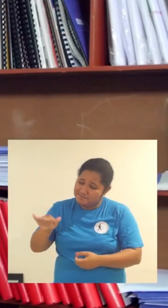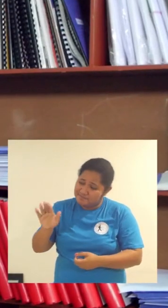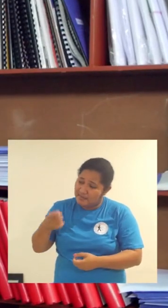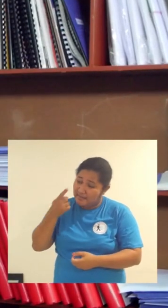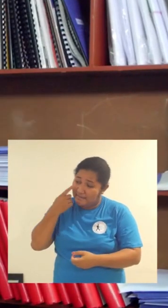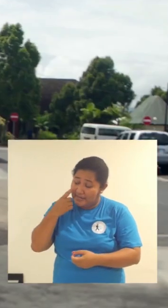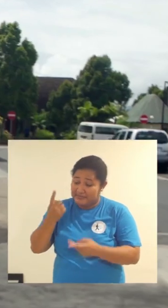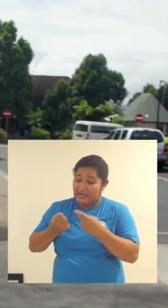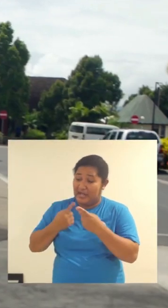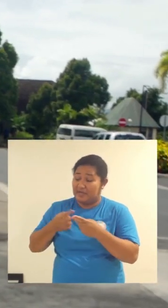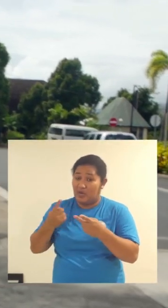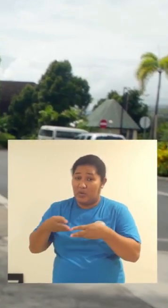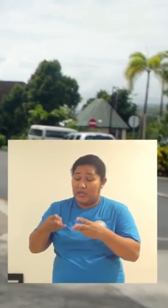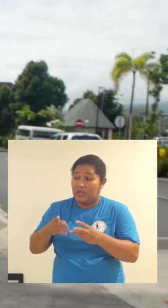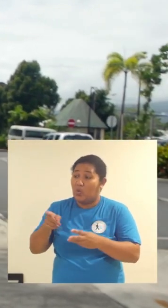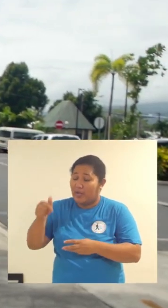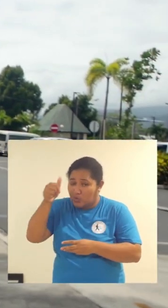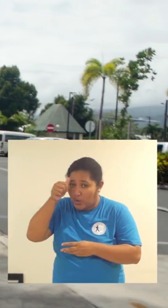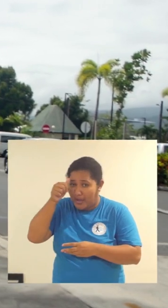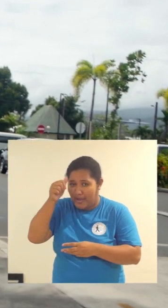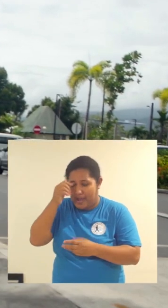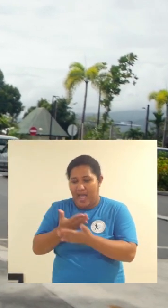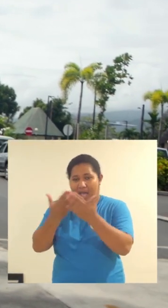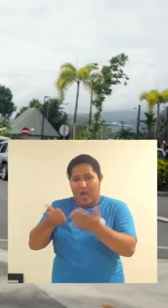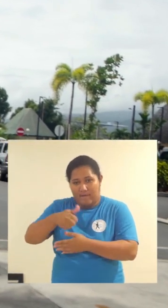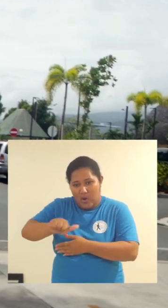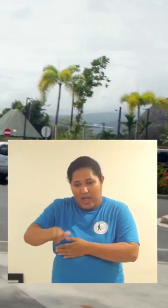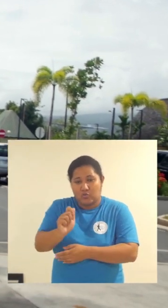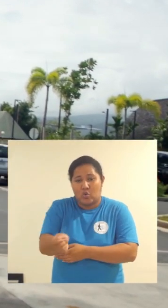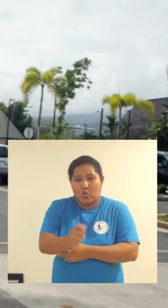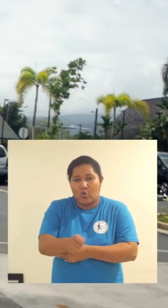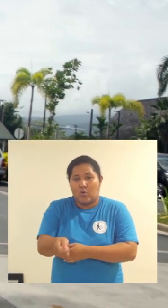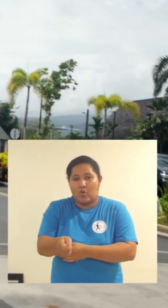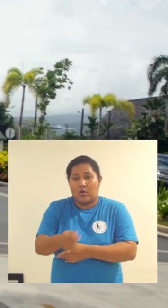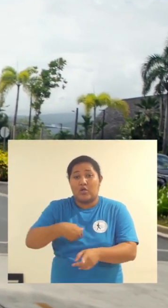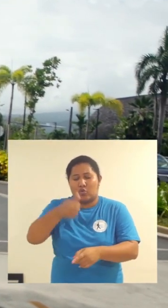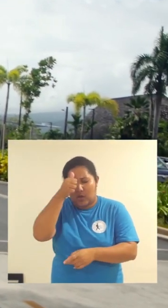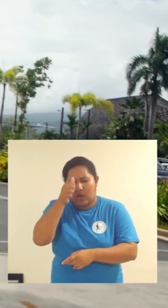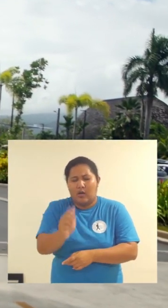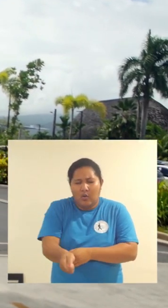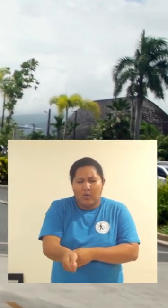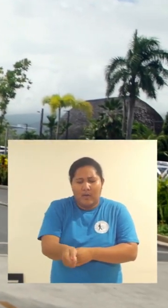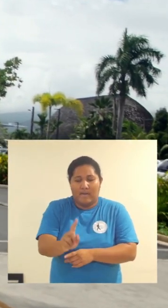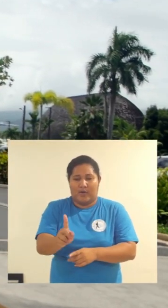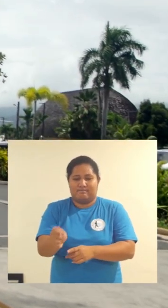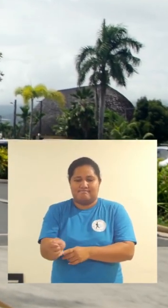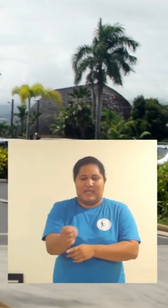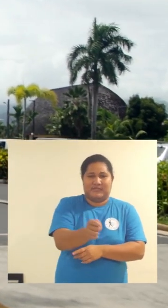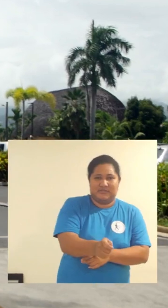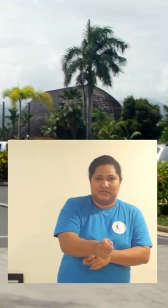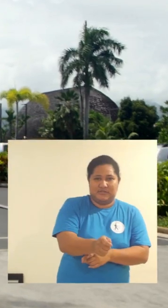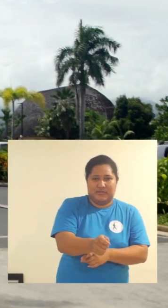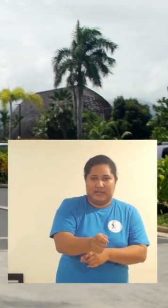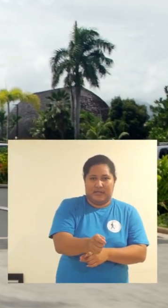Oluo iscommmy. He has a great me, he is here to